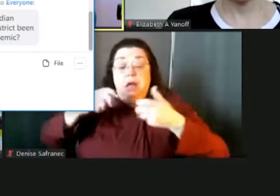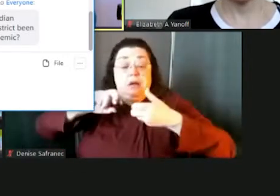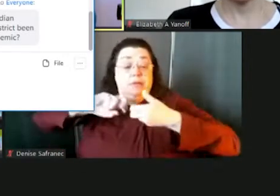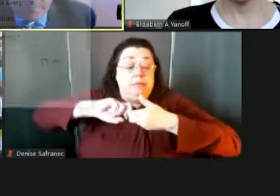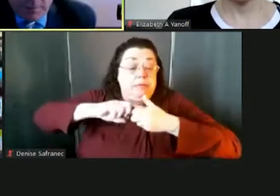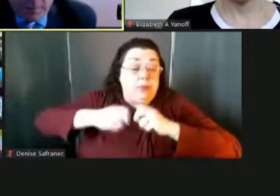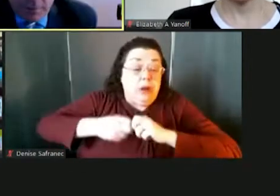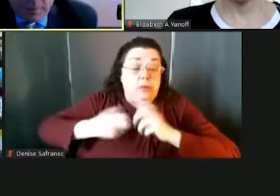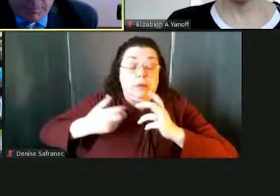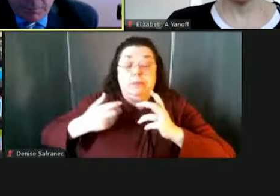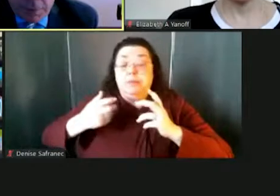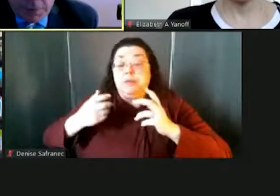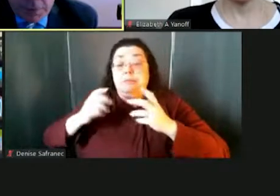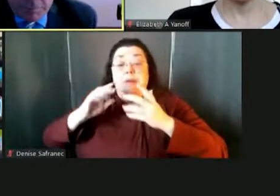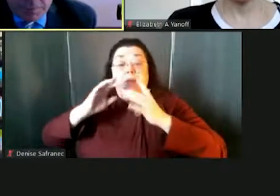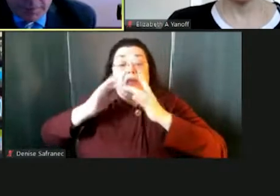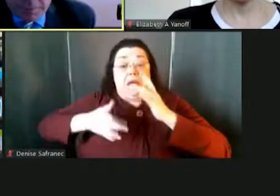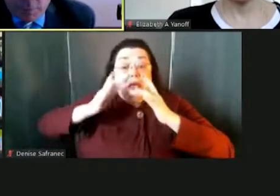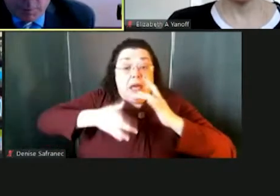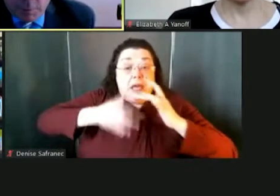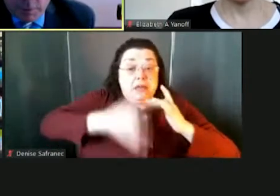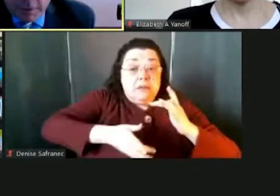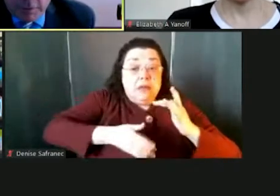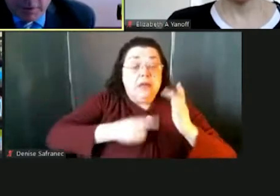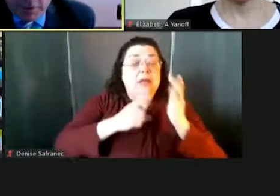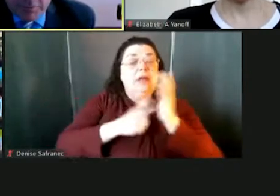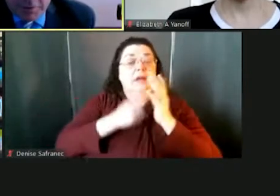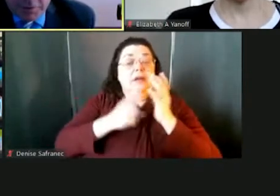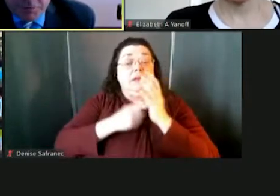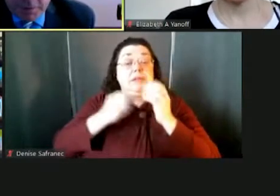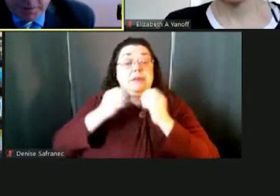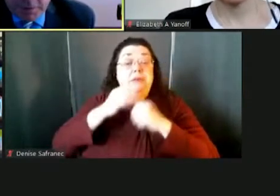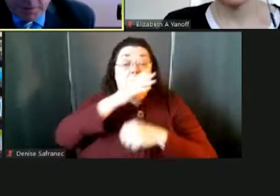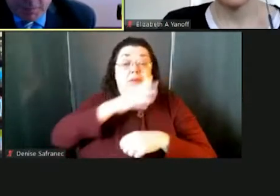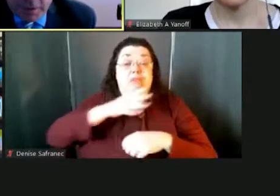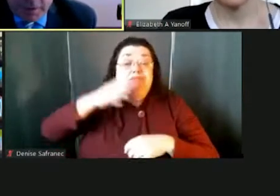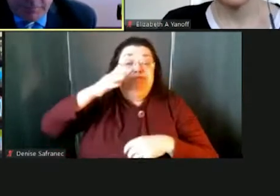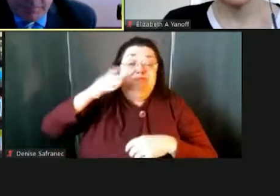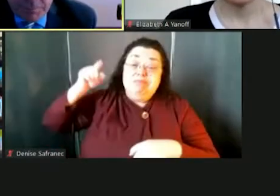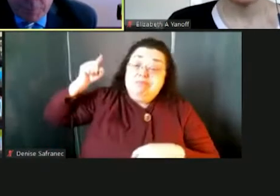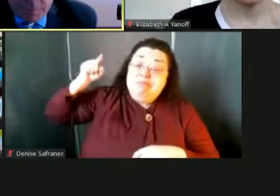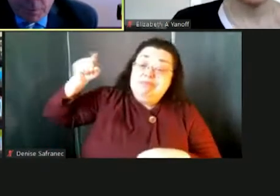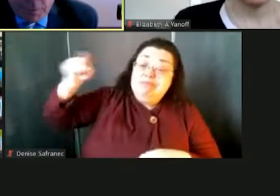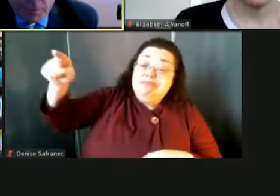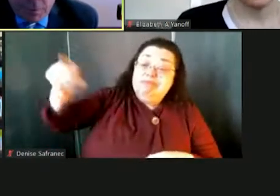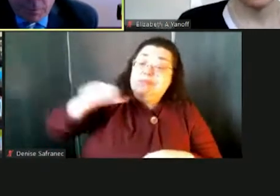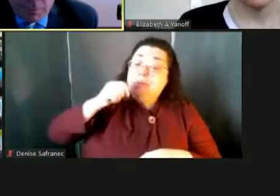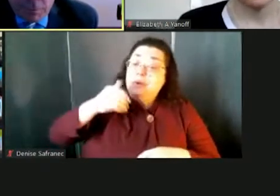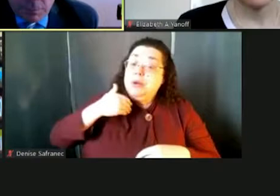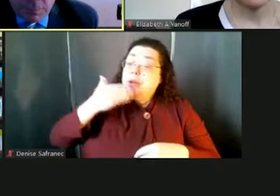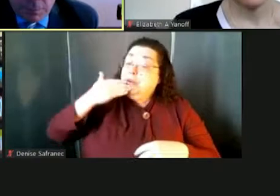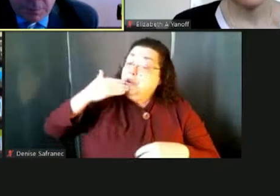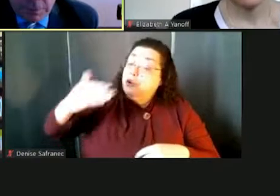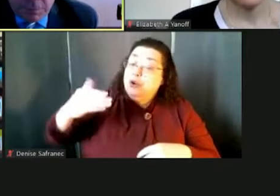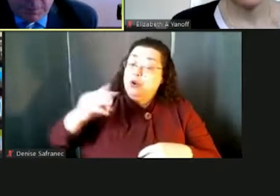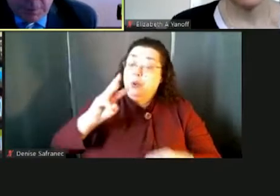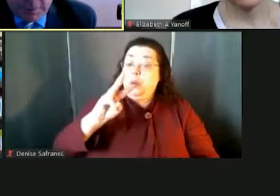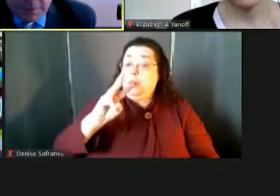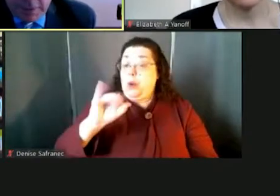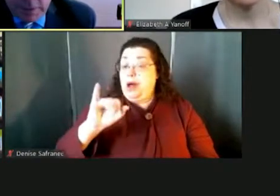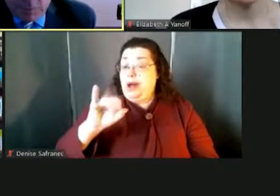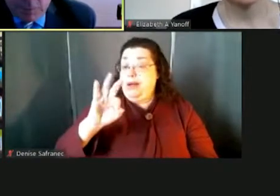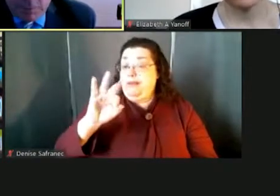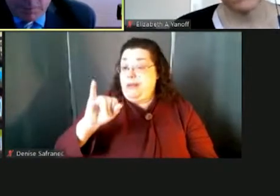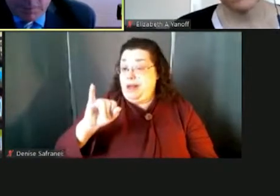issue where families live in perhaps a more rural area of our district and don't have the connectivity